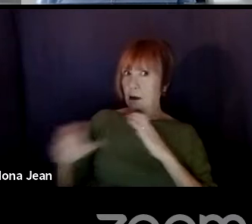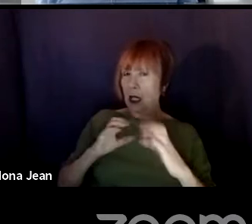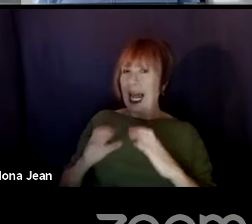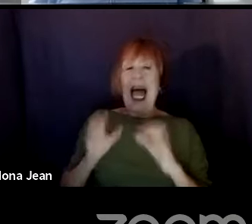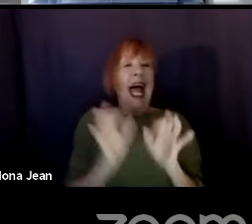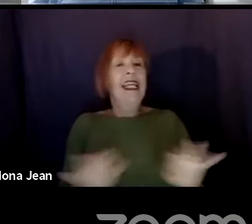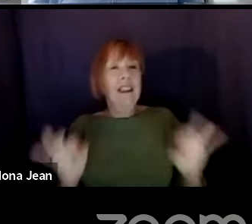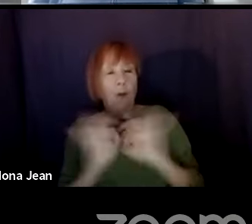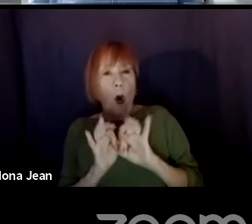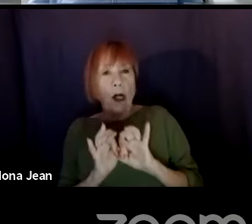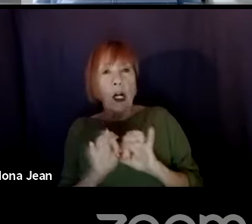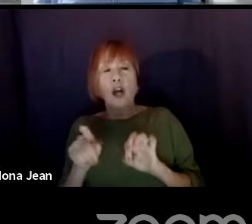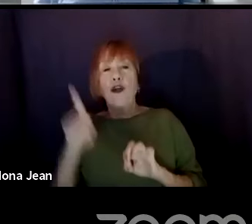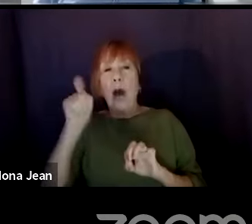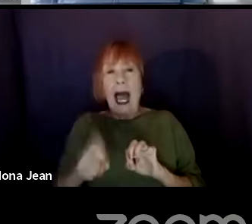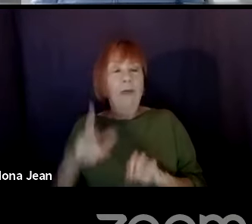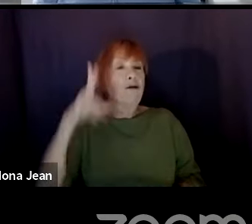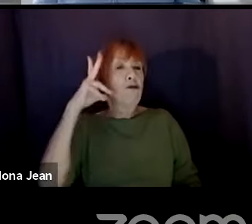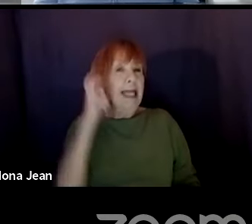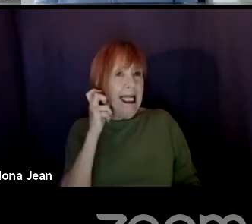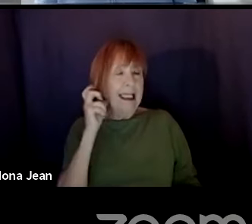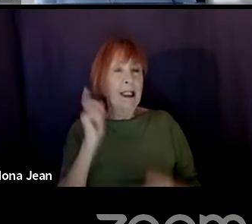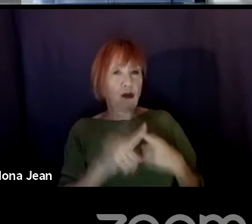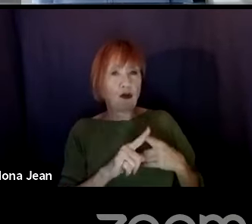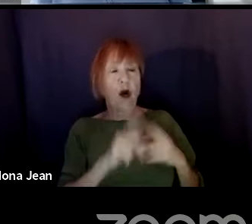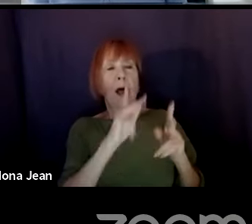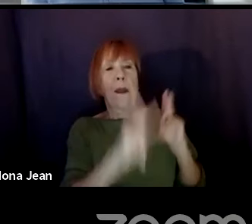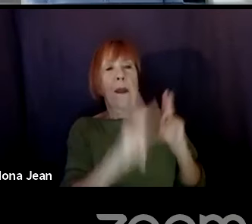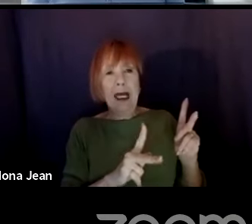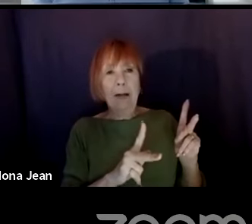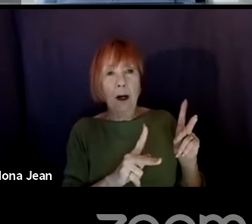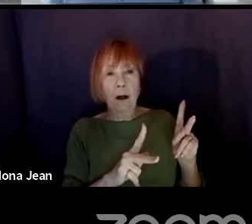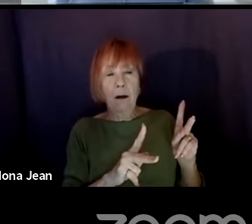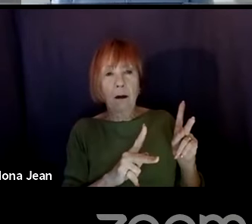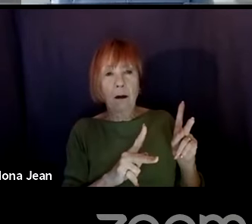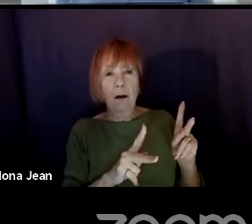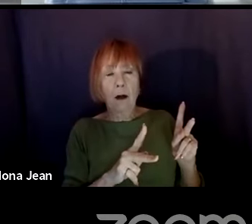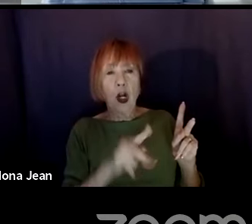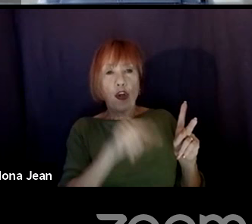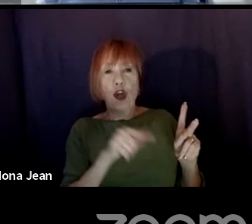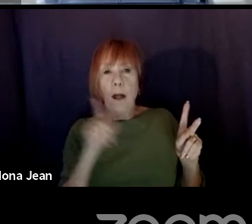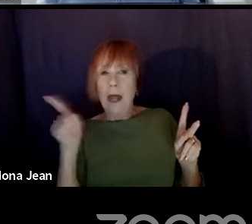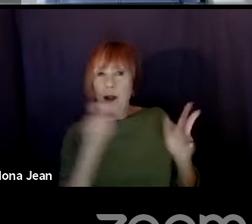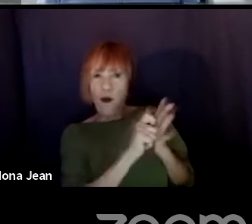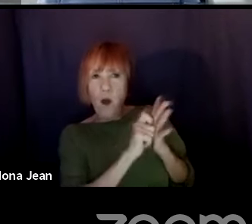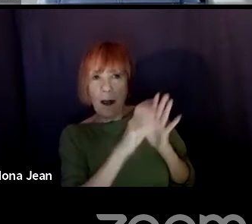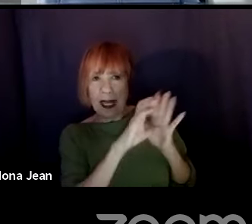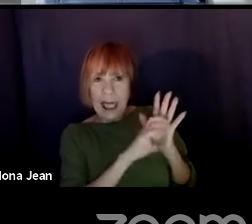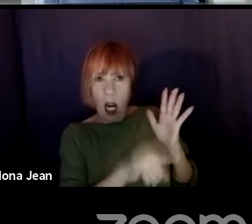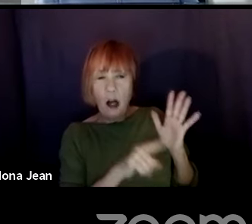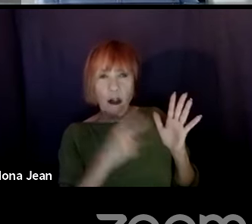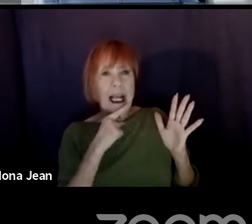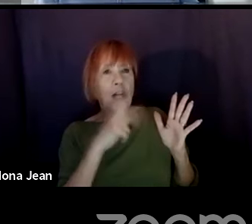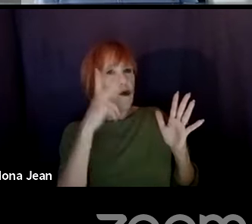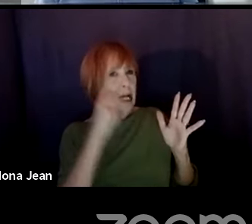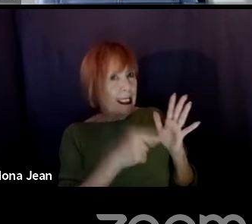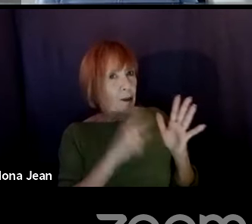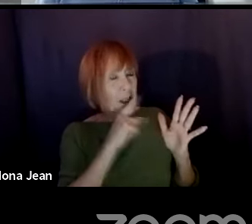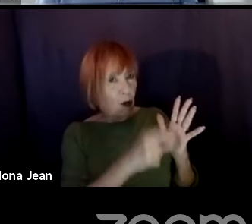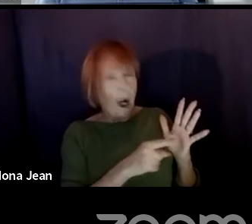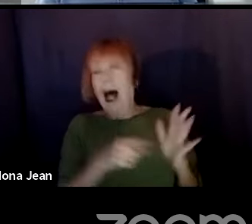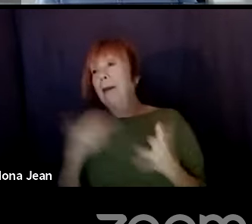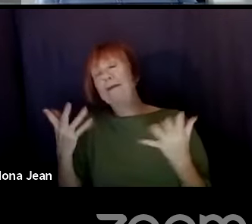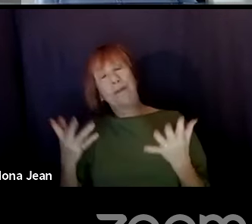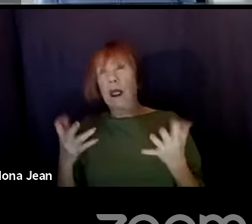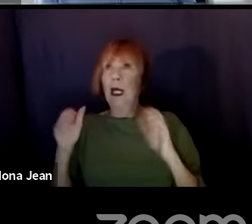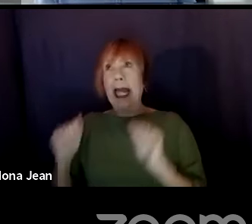saying is that ultimately you have to listen to the people that you're writing. you are not them and make sure that you're, if you're, I mean, can write whatever